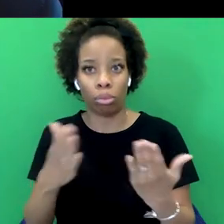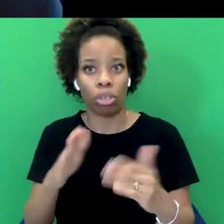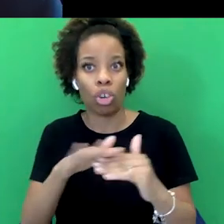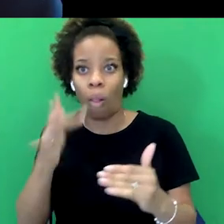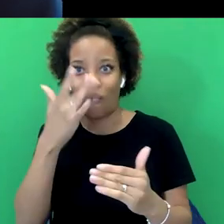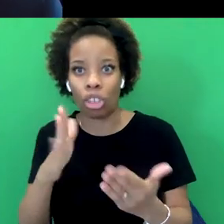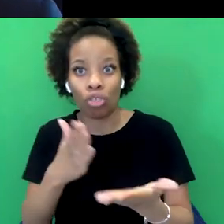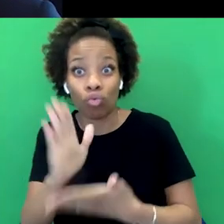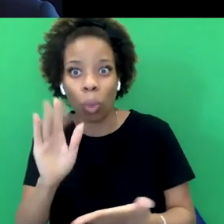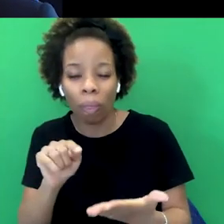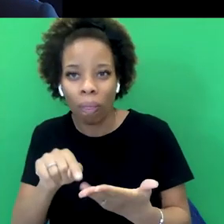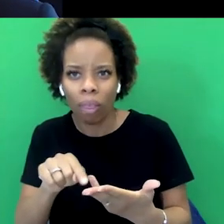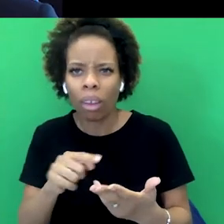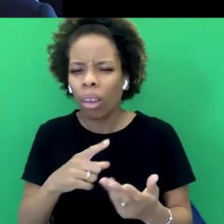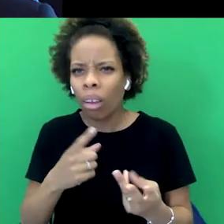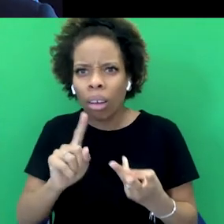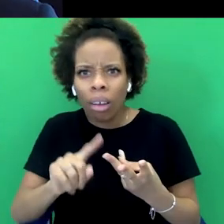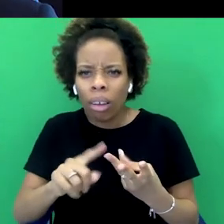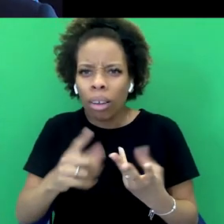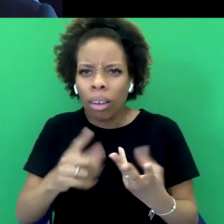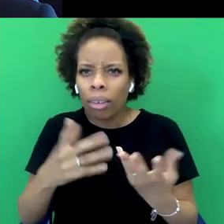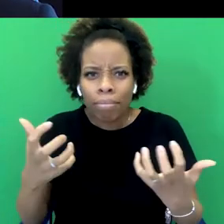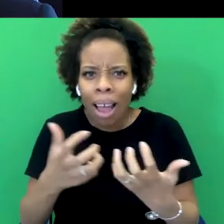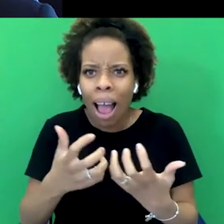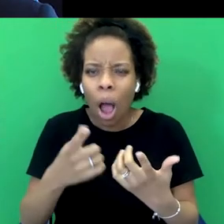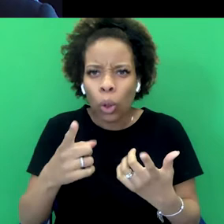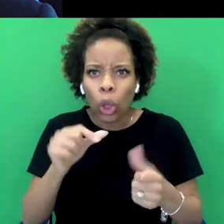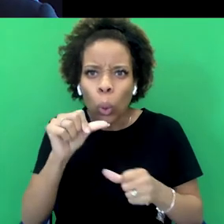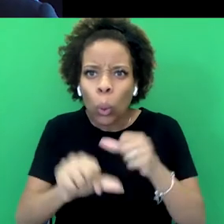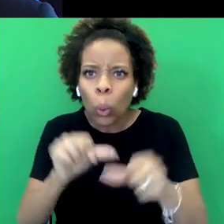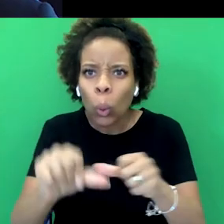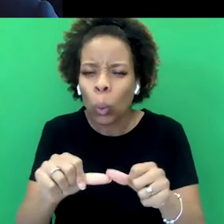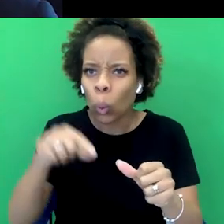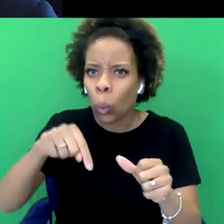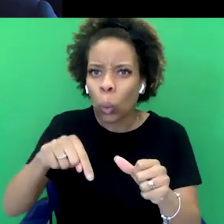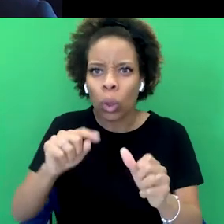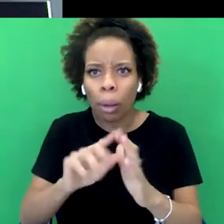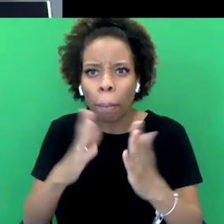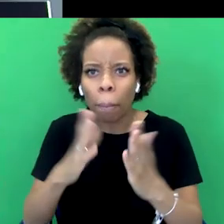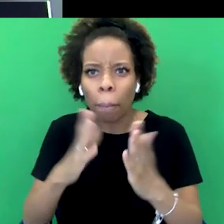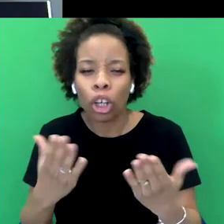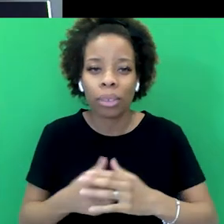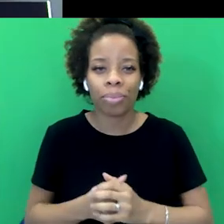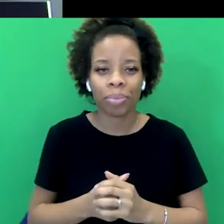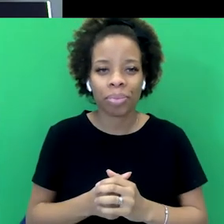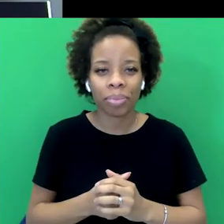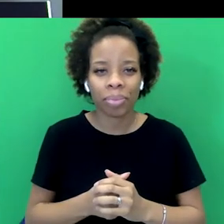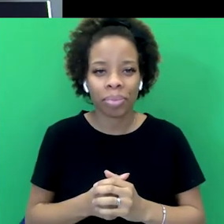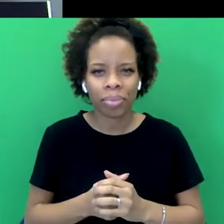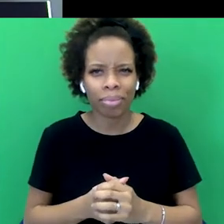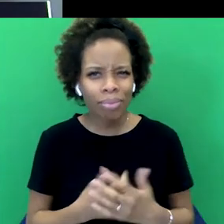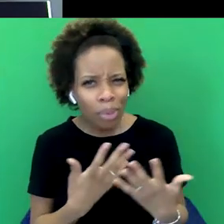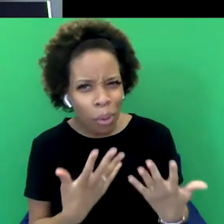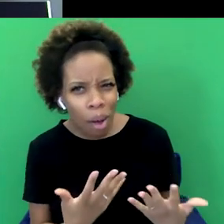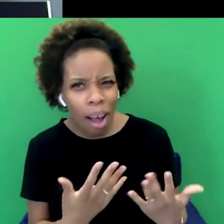brought you to this genre, both personally and intellectually? Well, Nazrin, it feels like you're talking to me